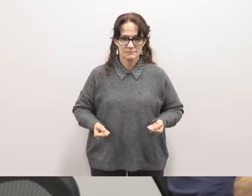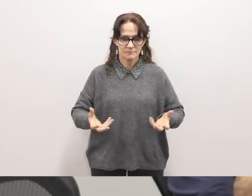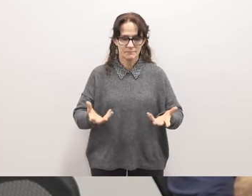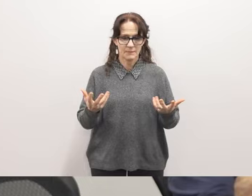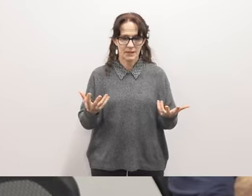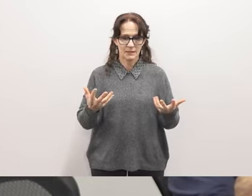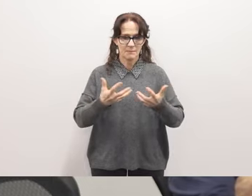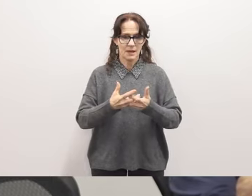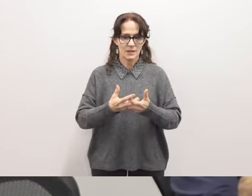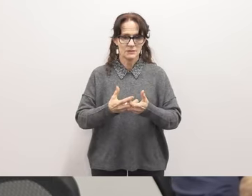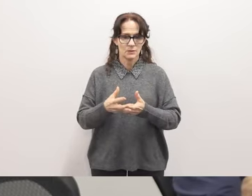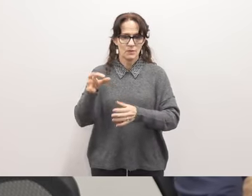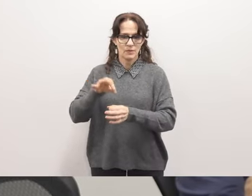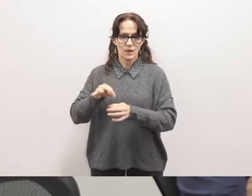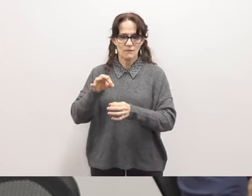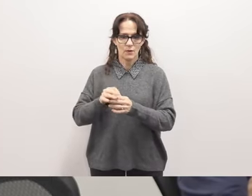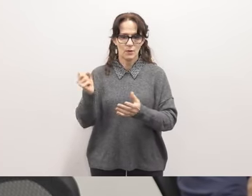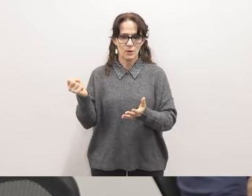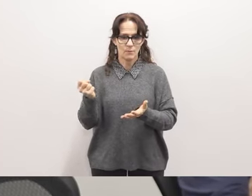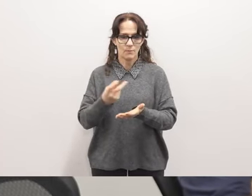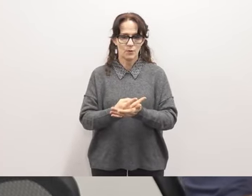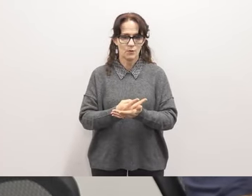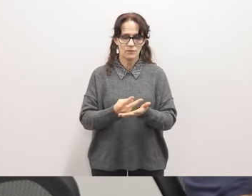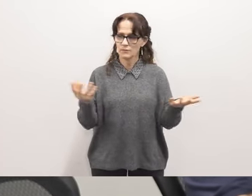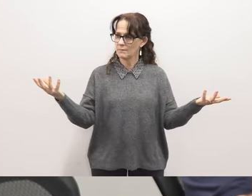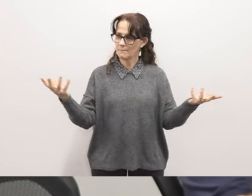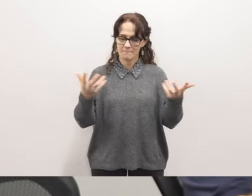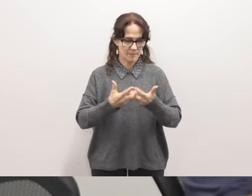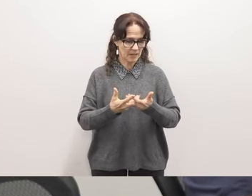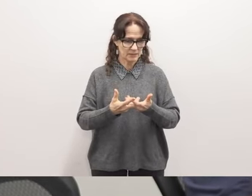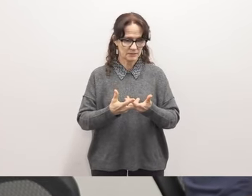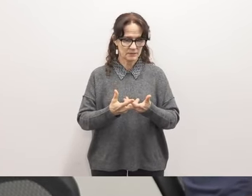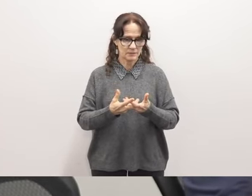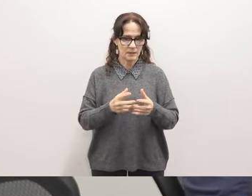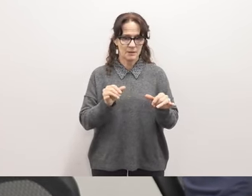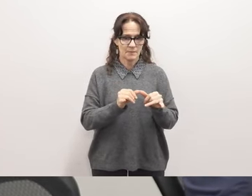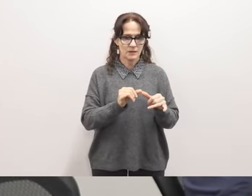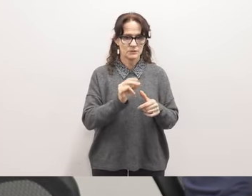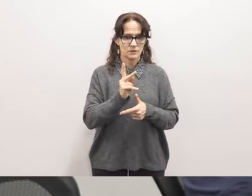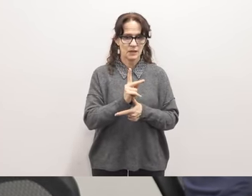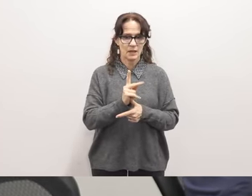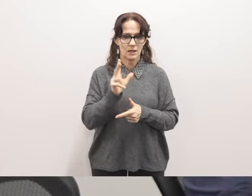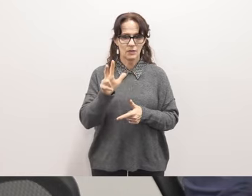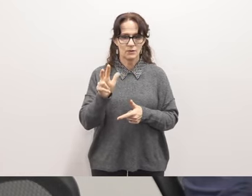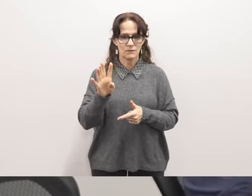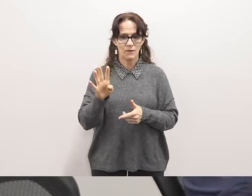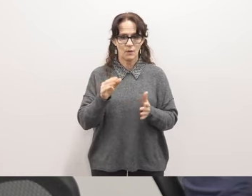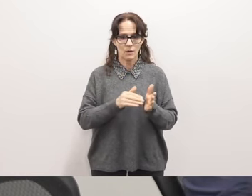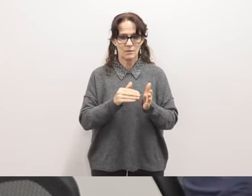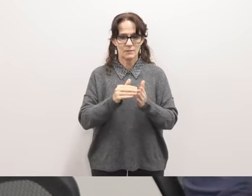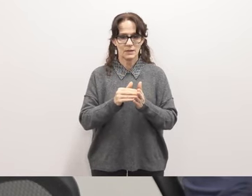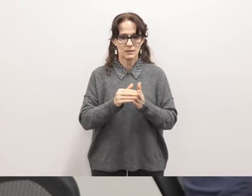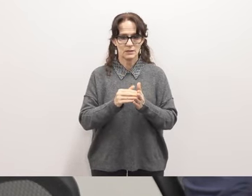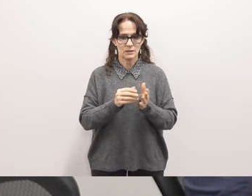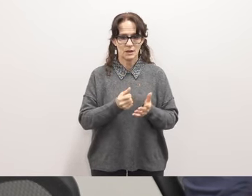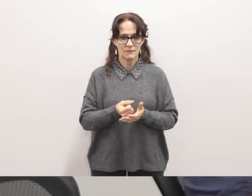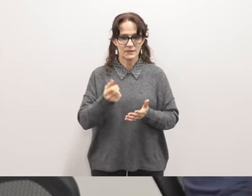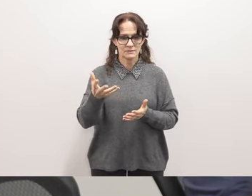matches to what the voters had approved so for measure k we tested 34 million of your expenditures